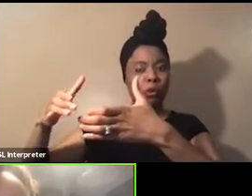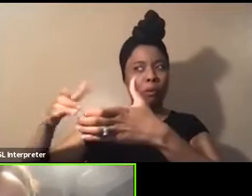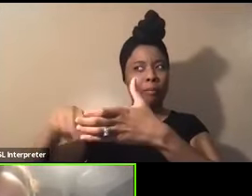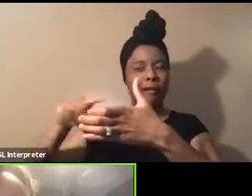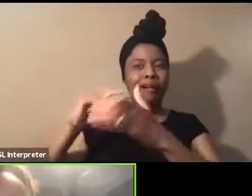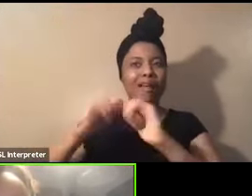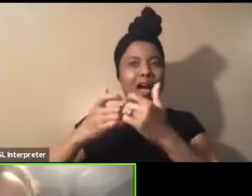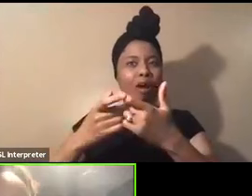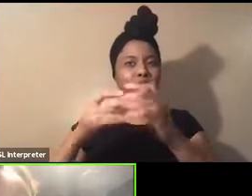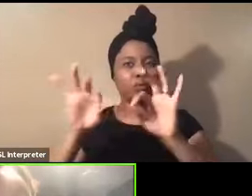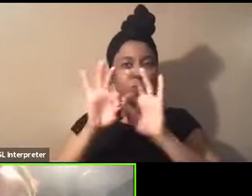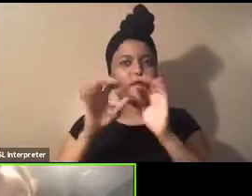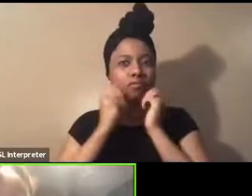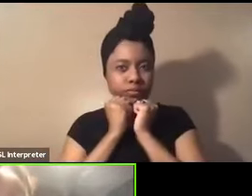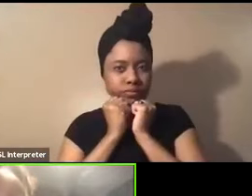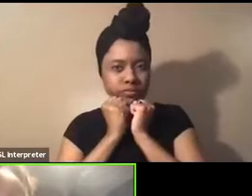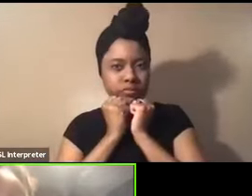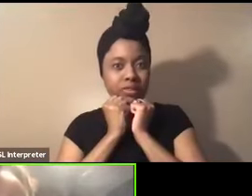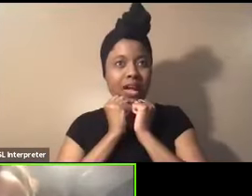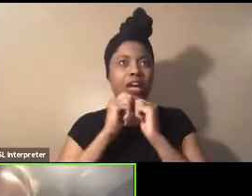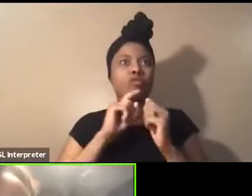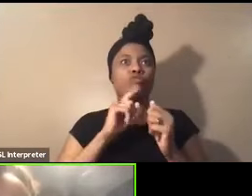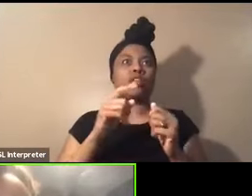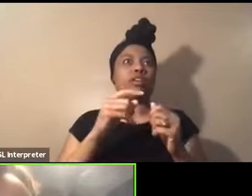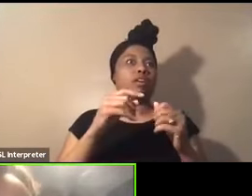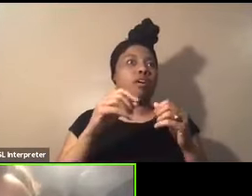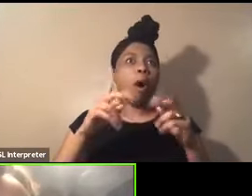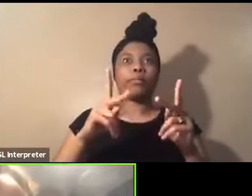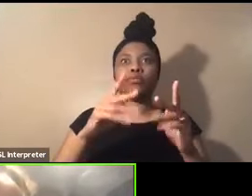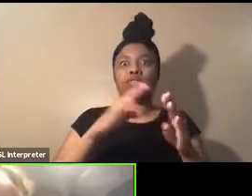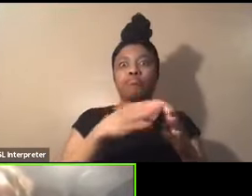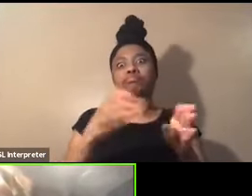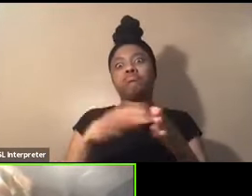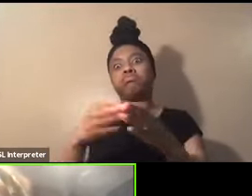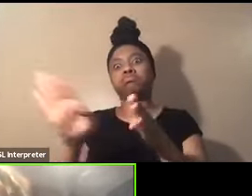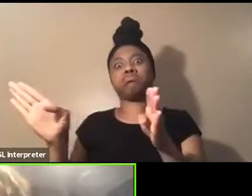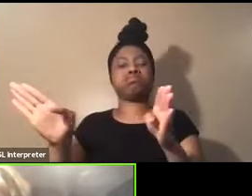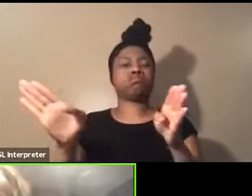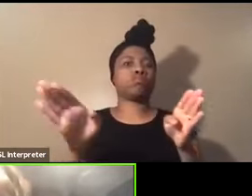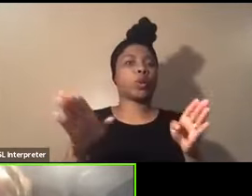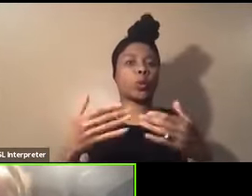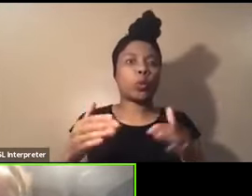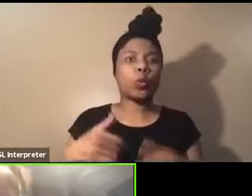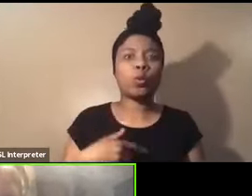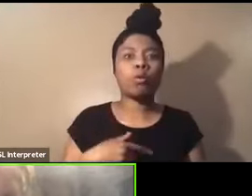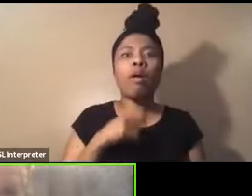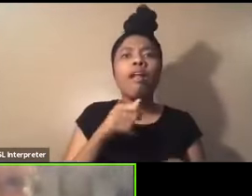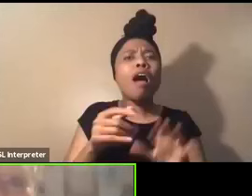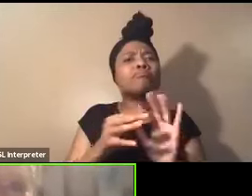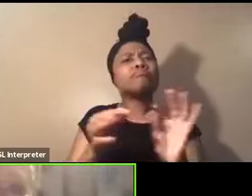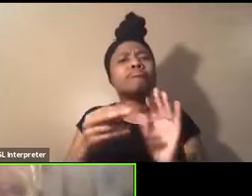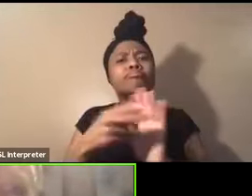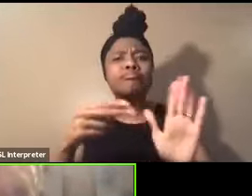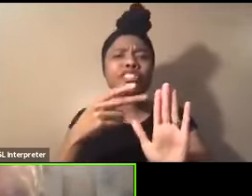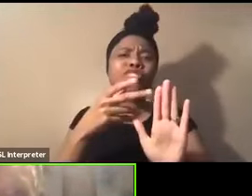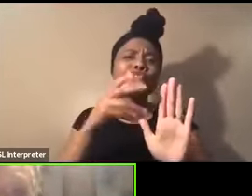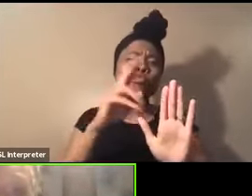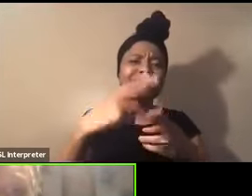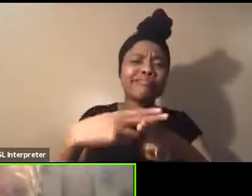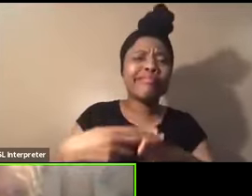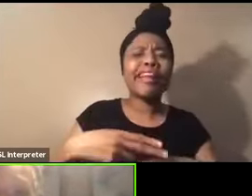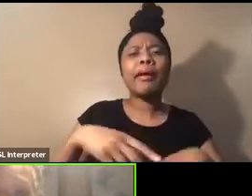was in terms of opening doors, opening doors. And this is not so I can mention your name in an interview, but